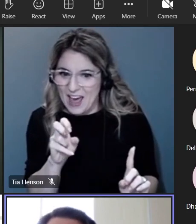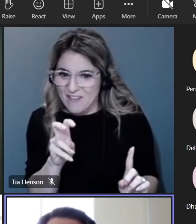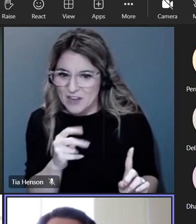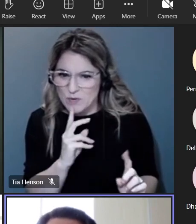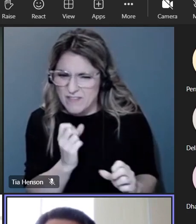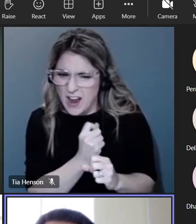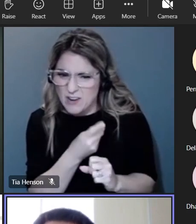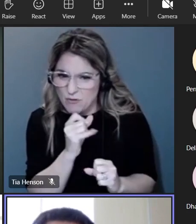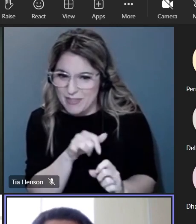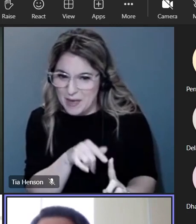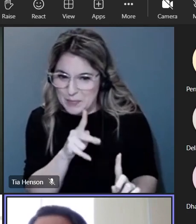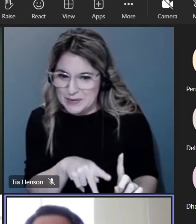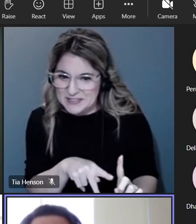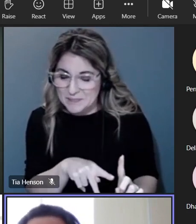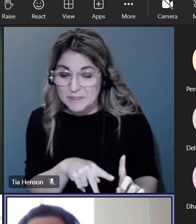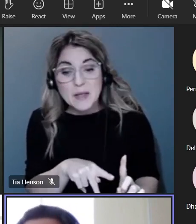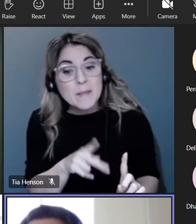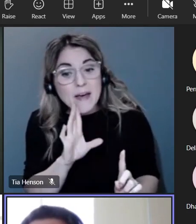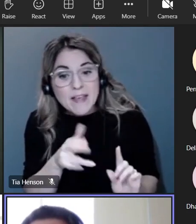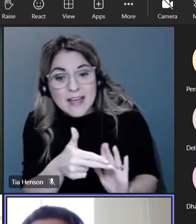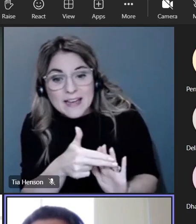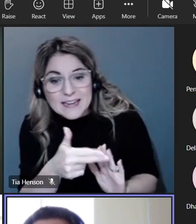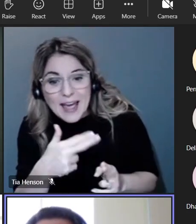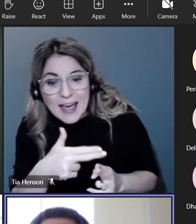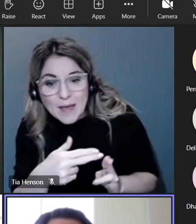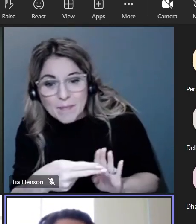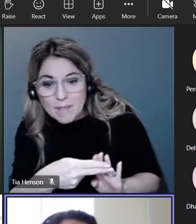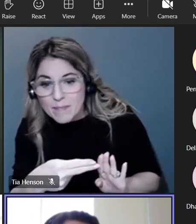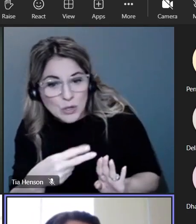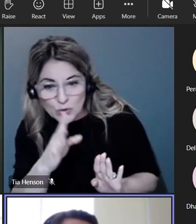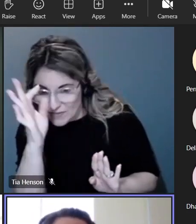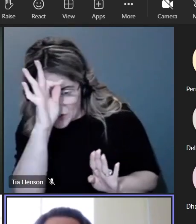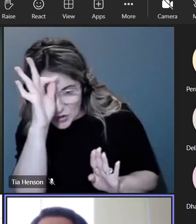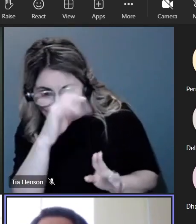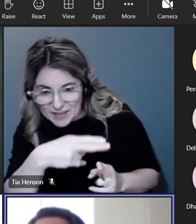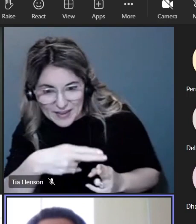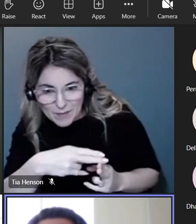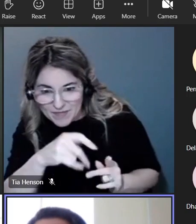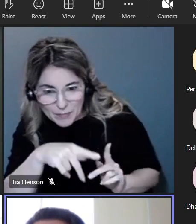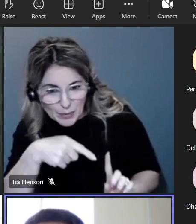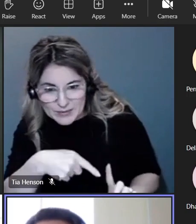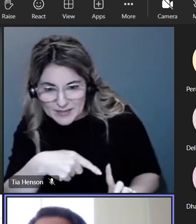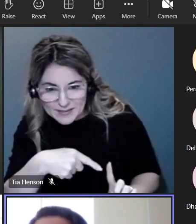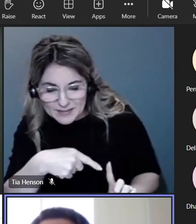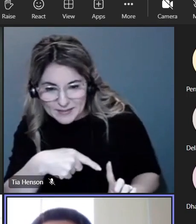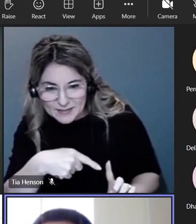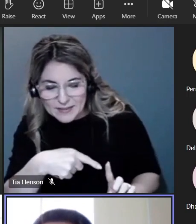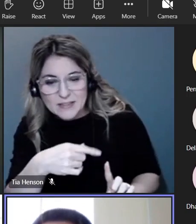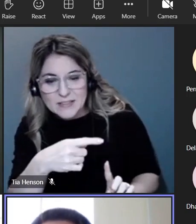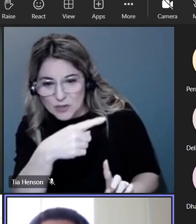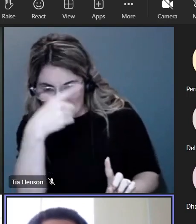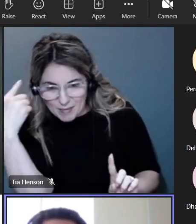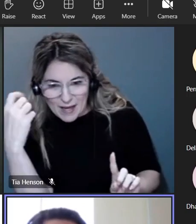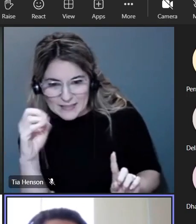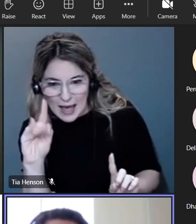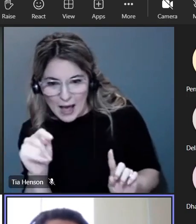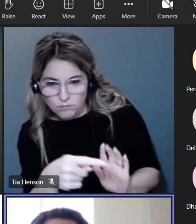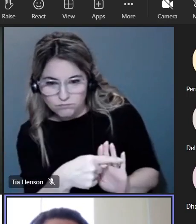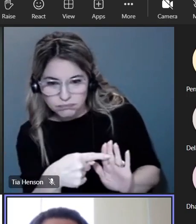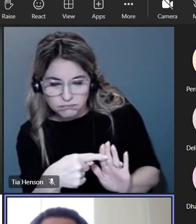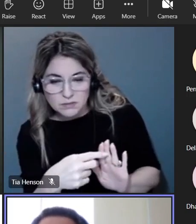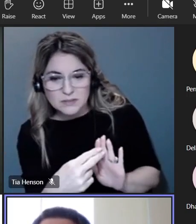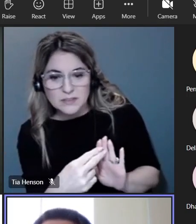as I said they are redacted so you won't know the name of the applicant their school so all of that is